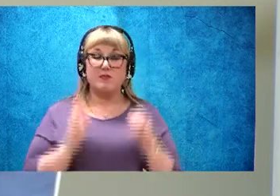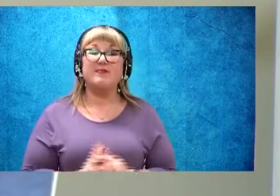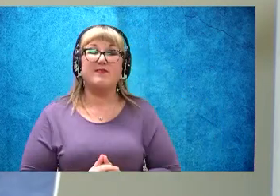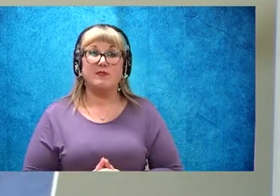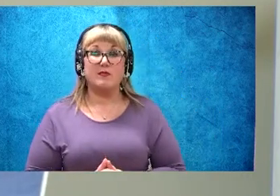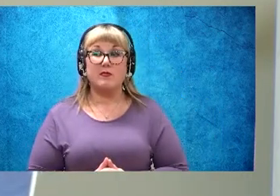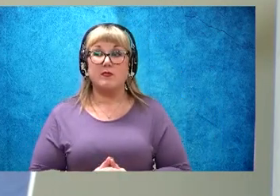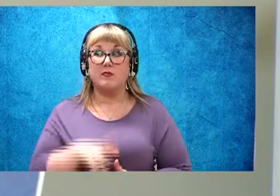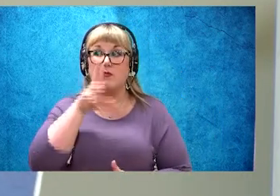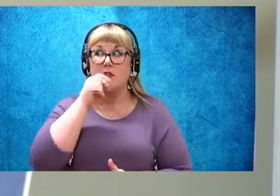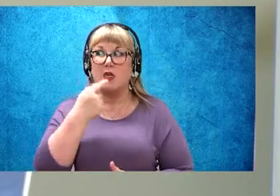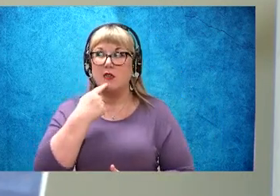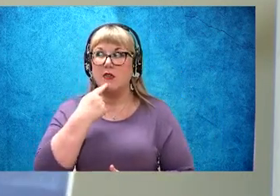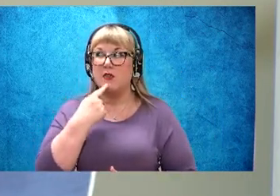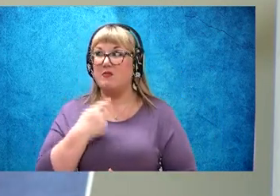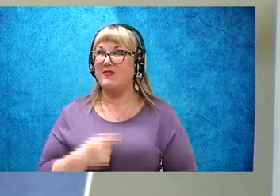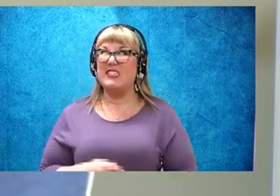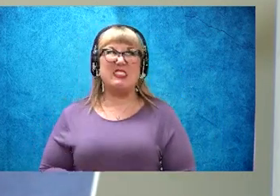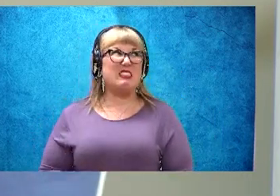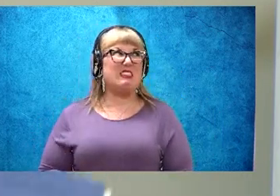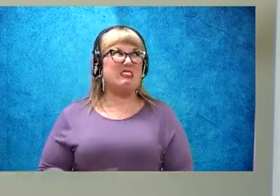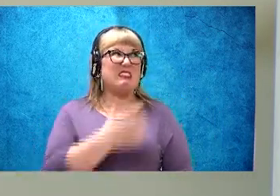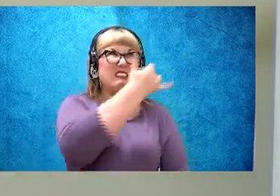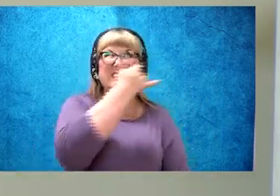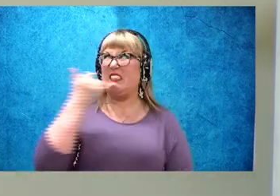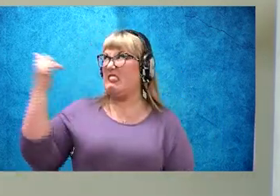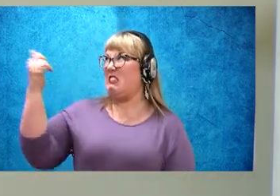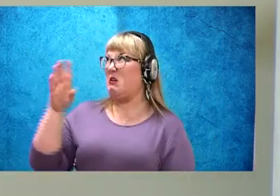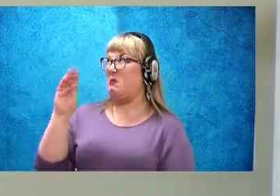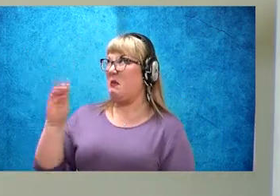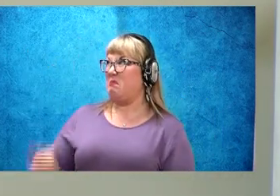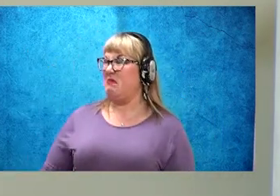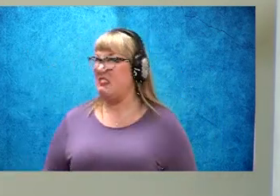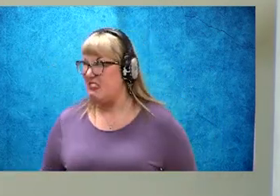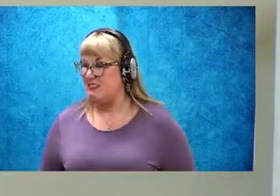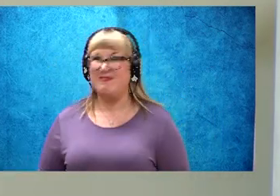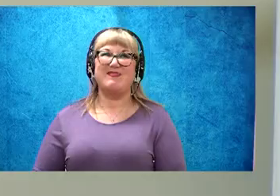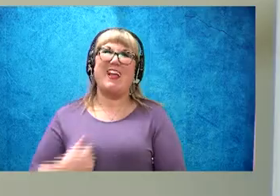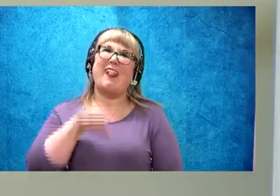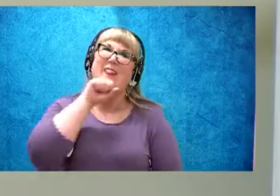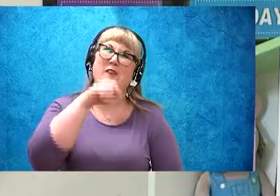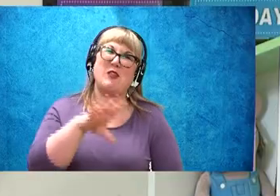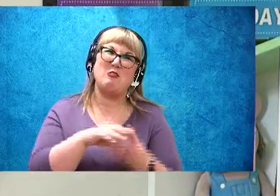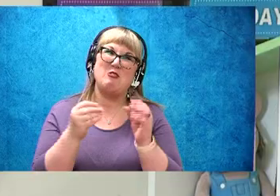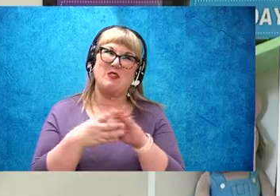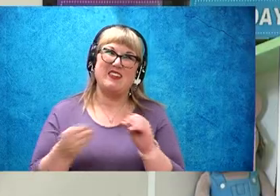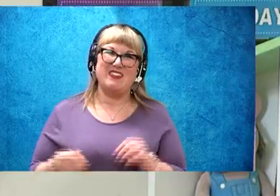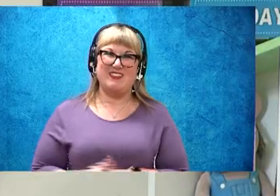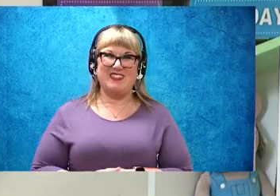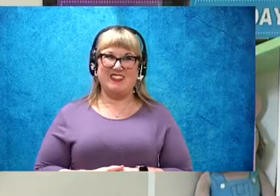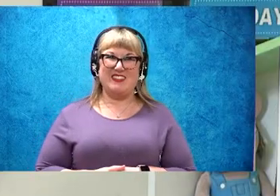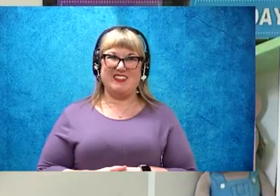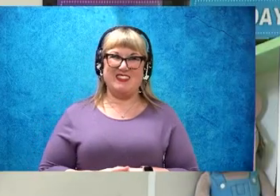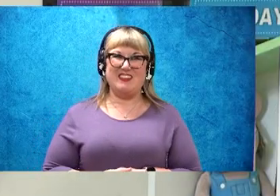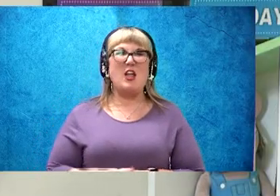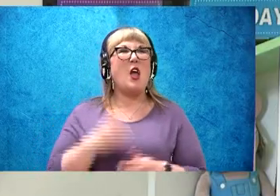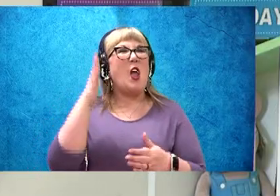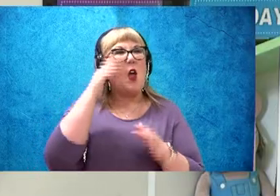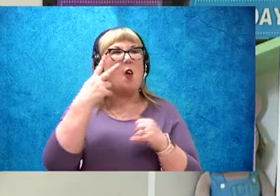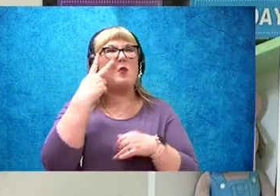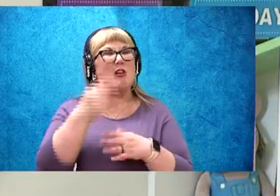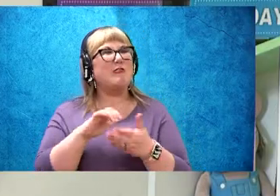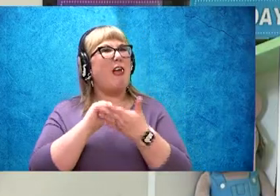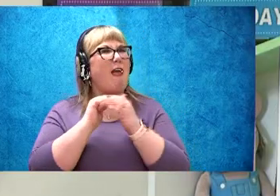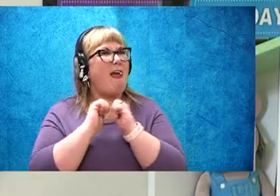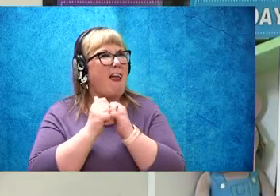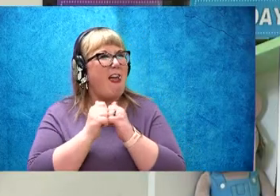Duck says, it's for you, Bob. I love that story. Boys and girls, I hope you see how asking